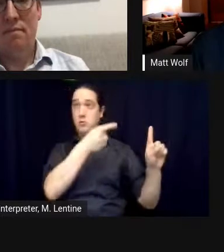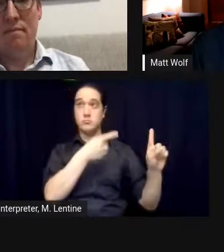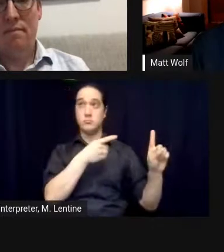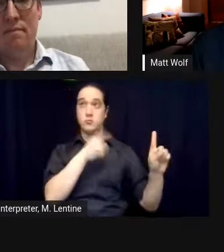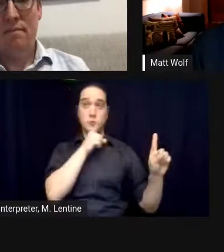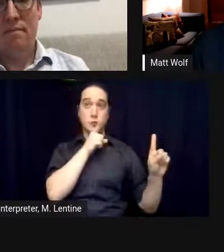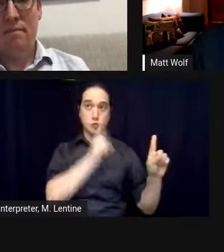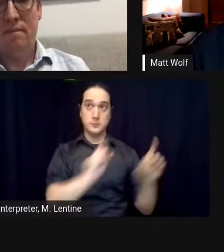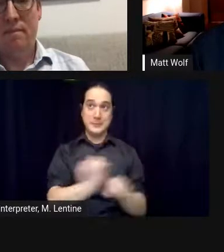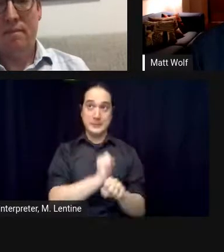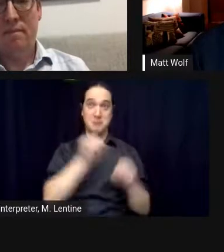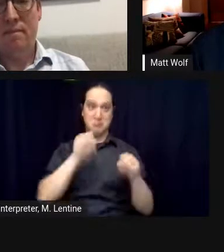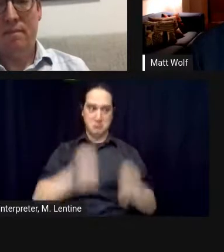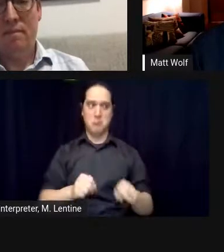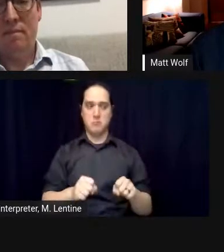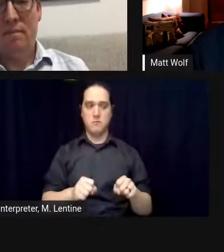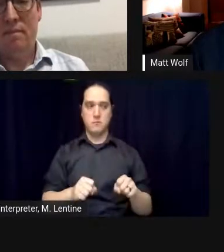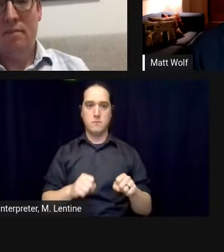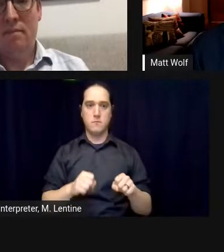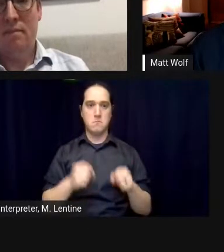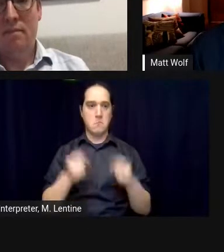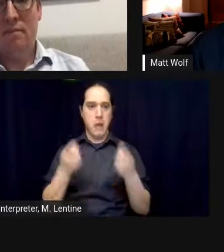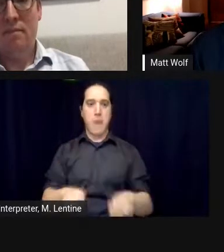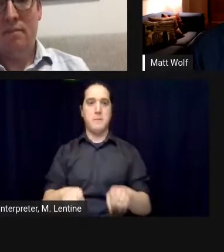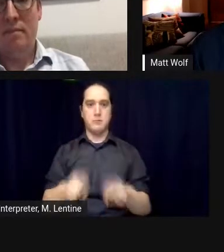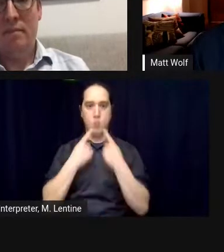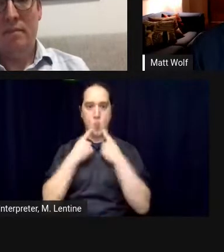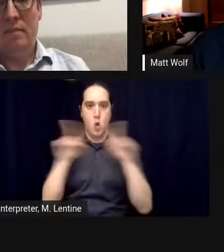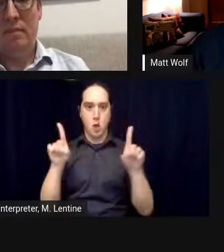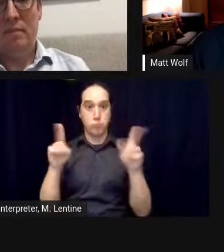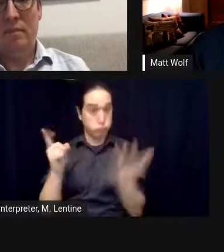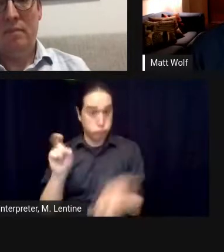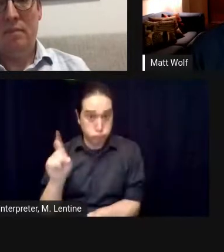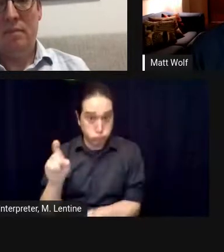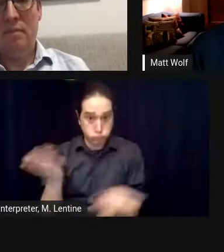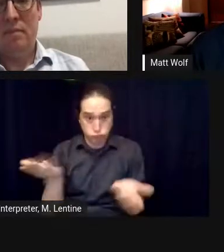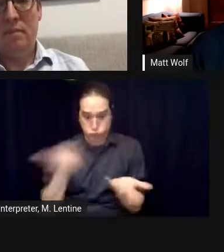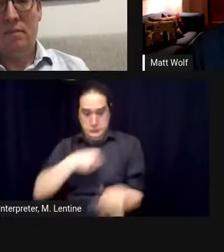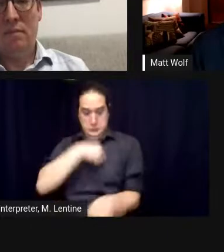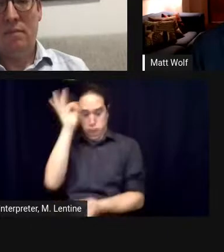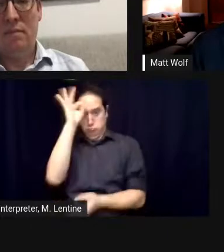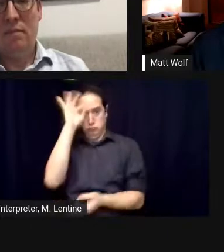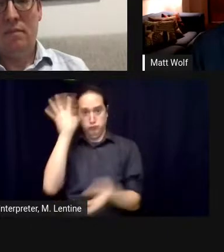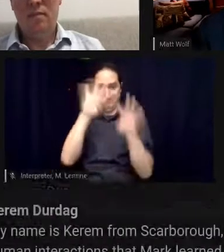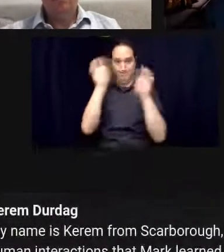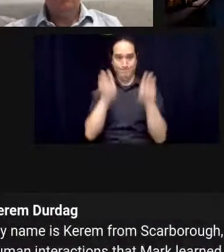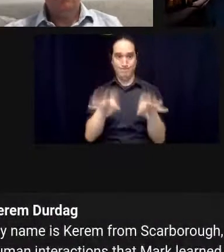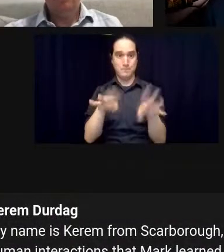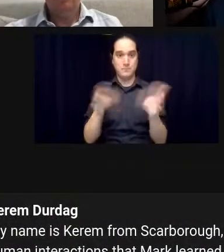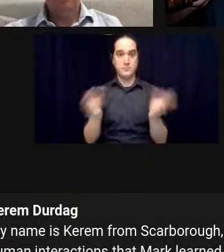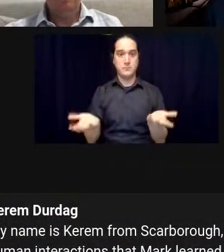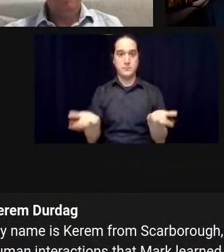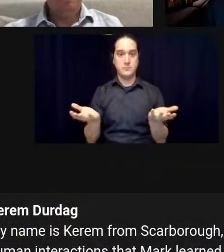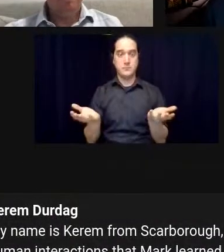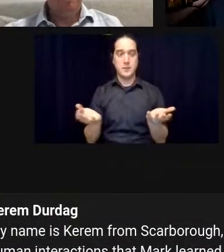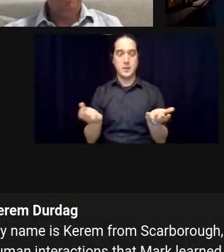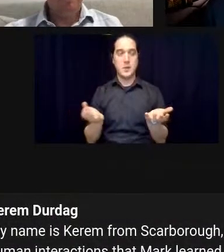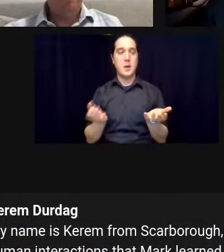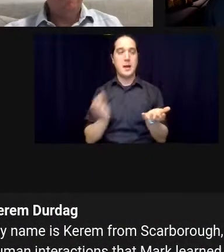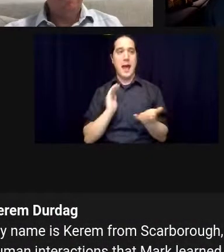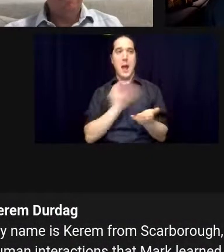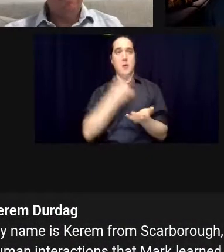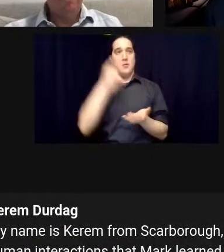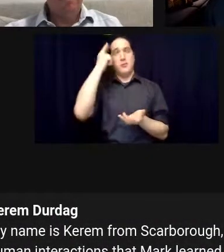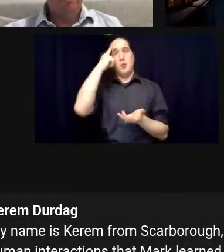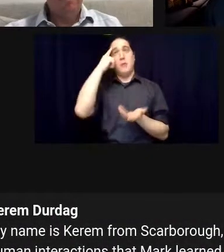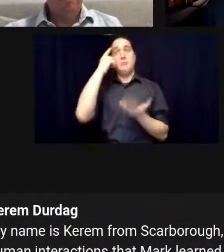closed and energetically and informationally open our first conception would it was that it would be maybe a 15 to